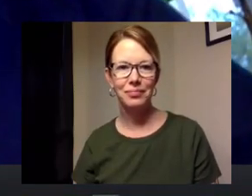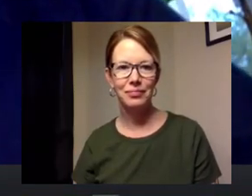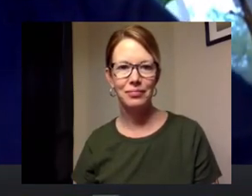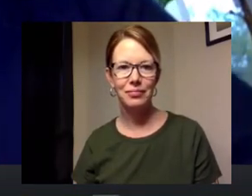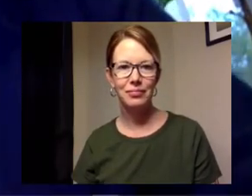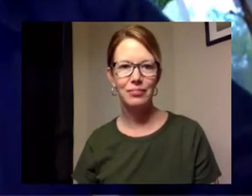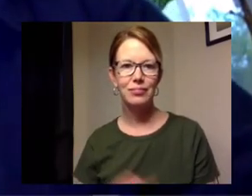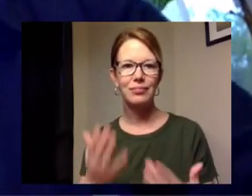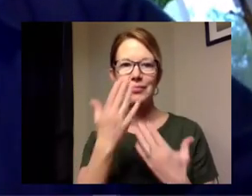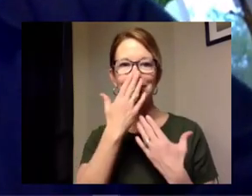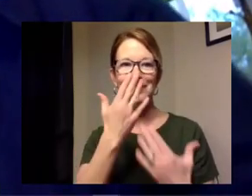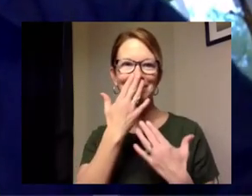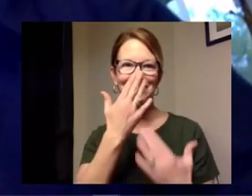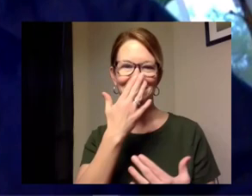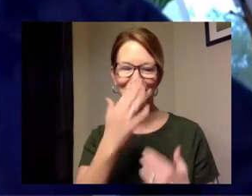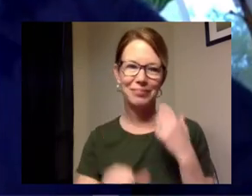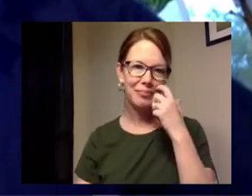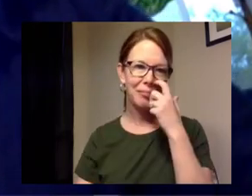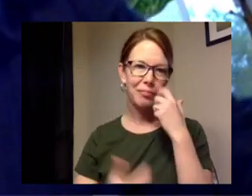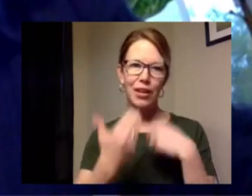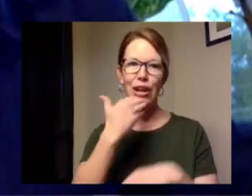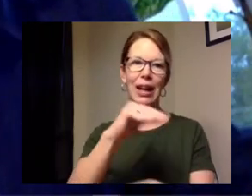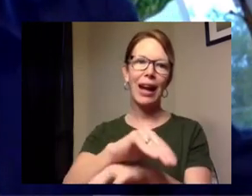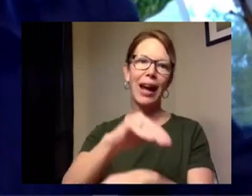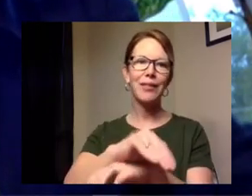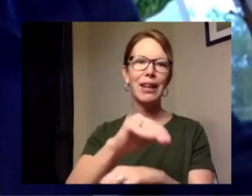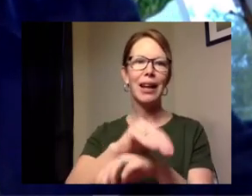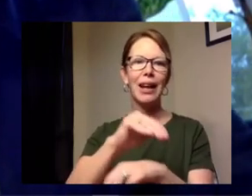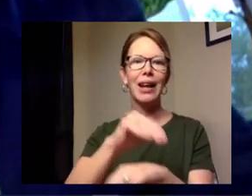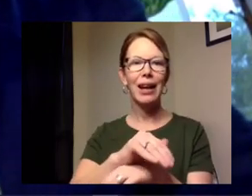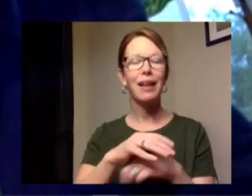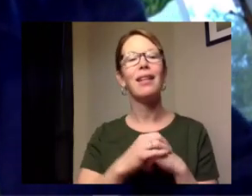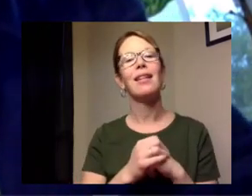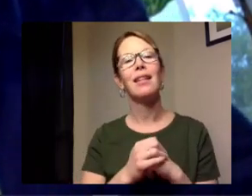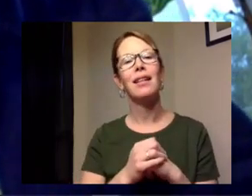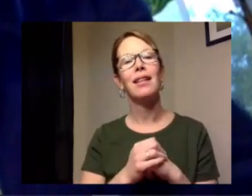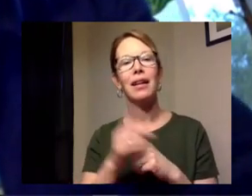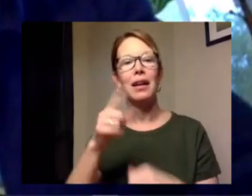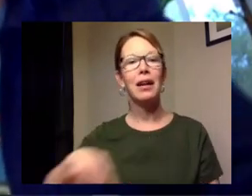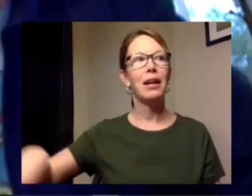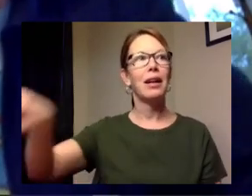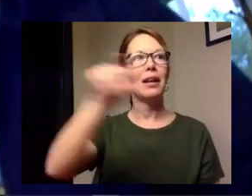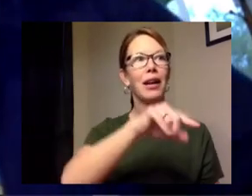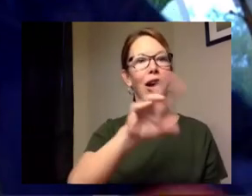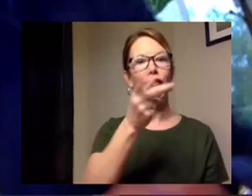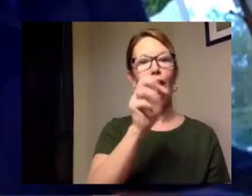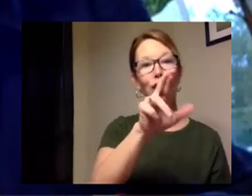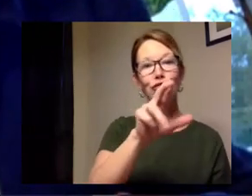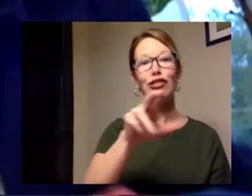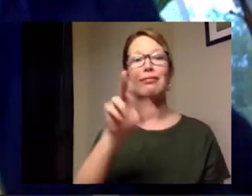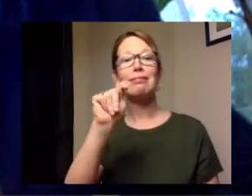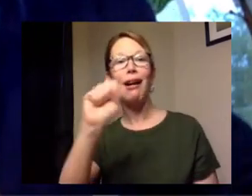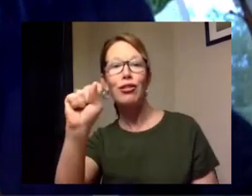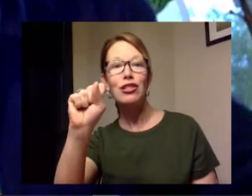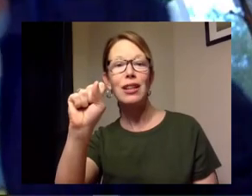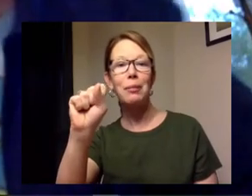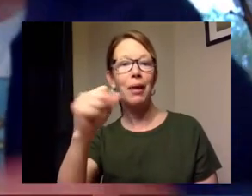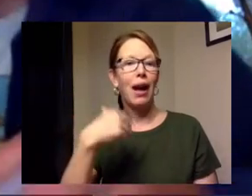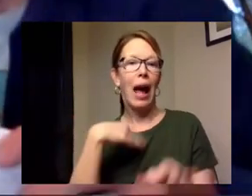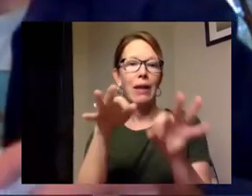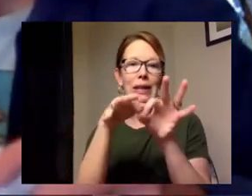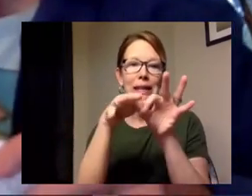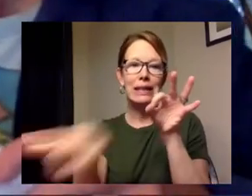thank you josue good evening villagers and those of you out in the township i come to you tonight with a simple